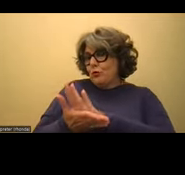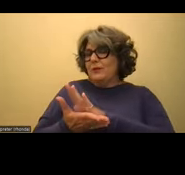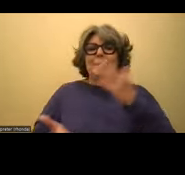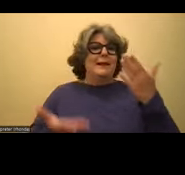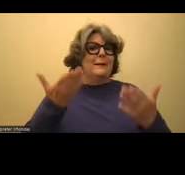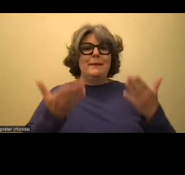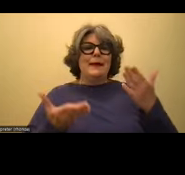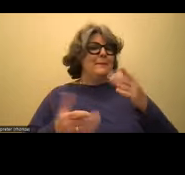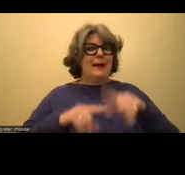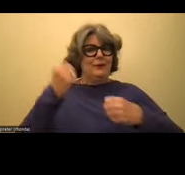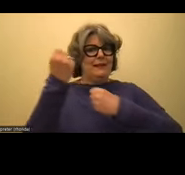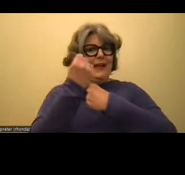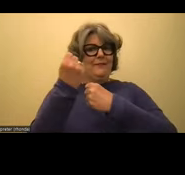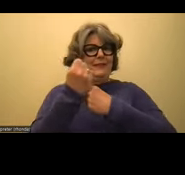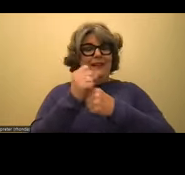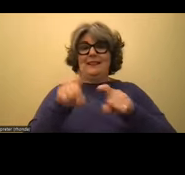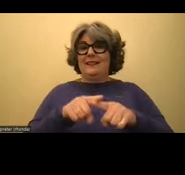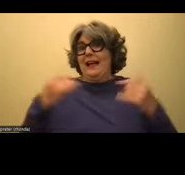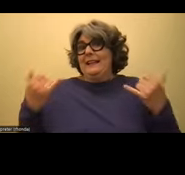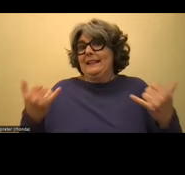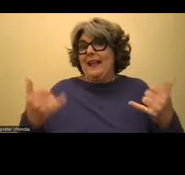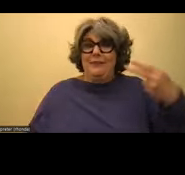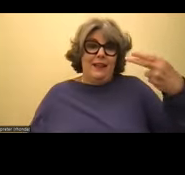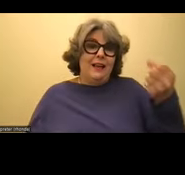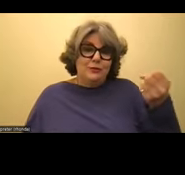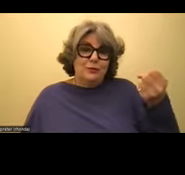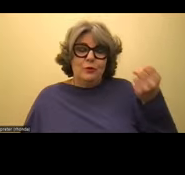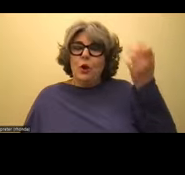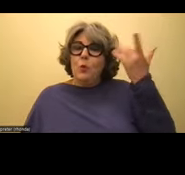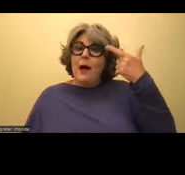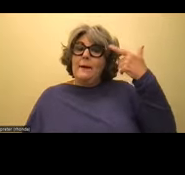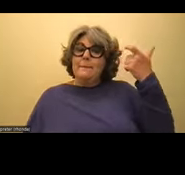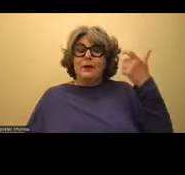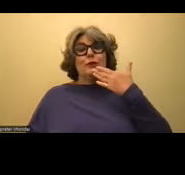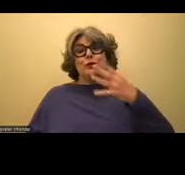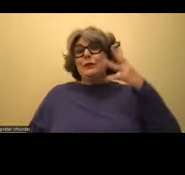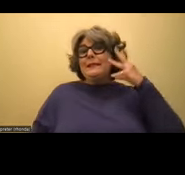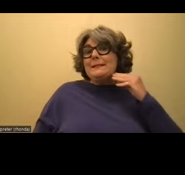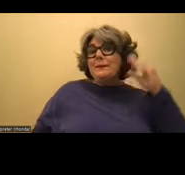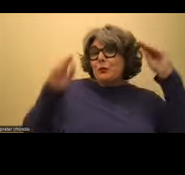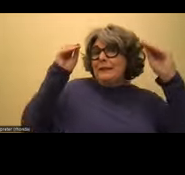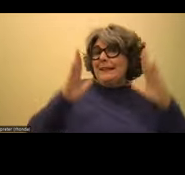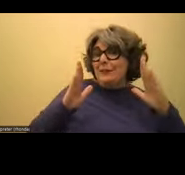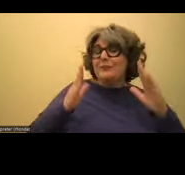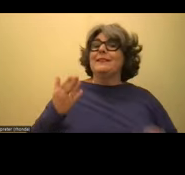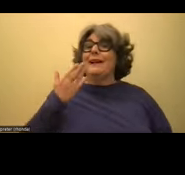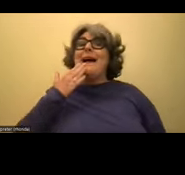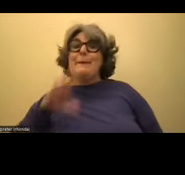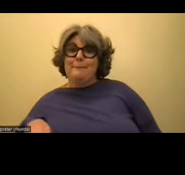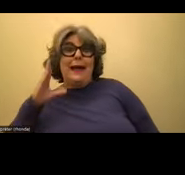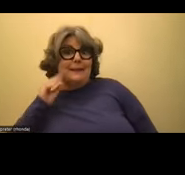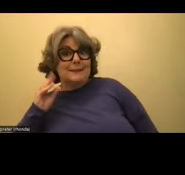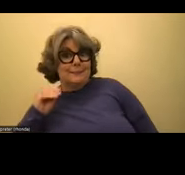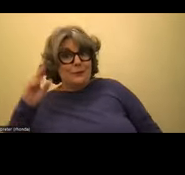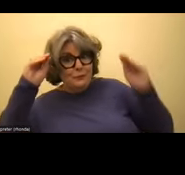able to advocate for myself like I do in high school because there are good experiences with teachers and there are bad experiences with teachers, unfortunately,